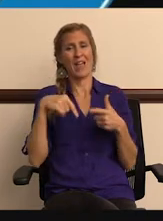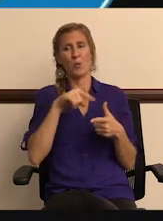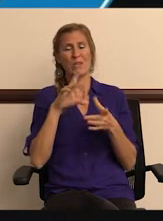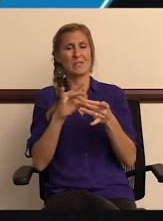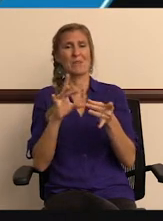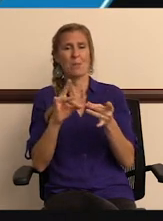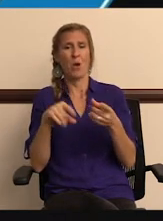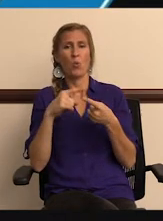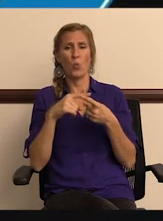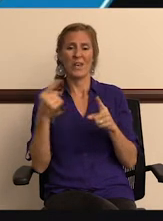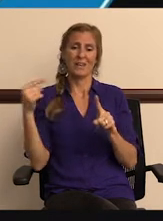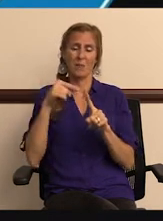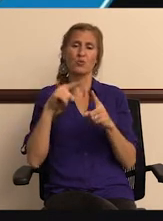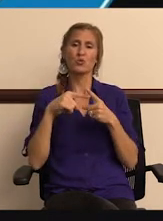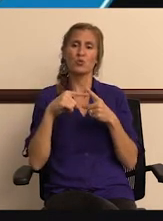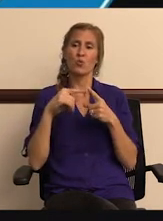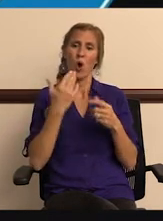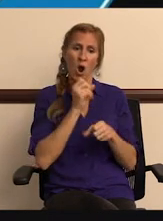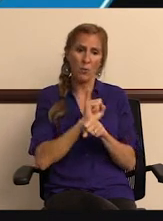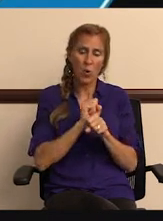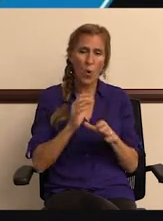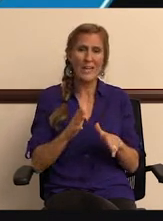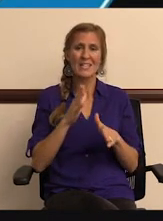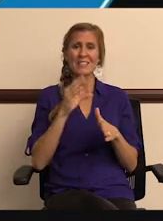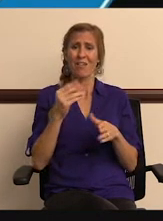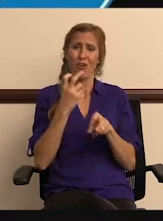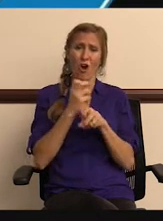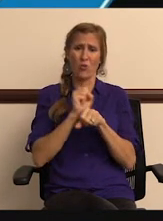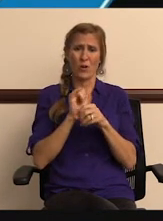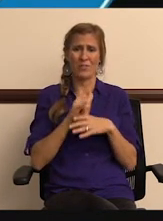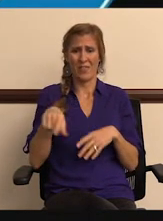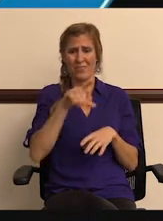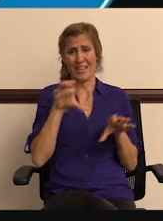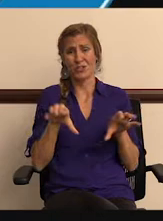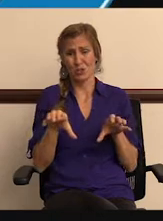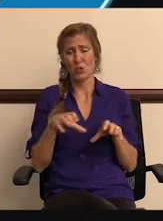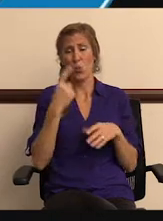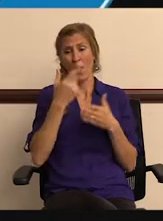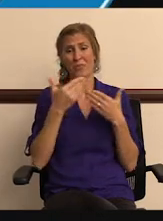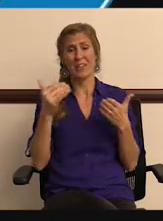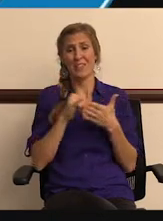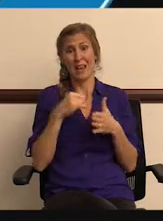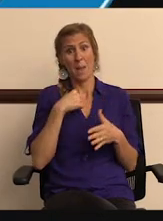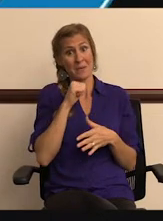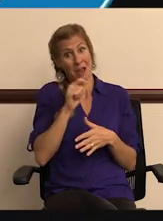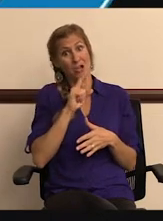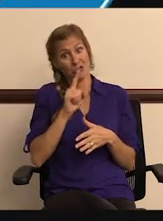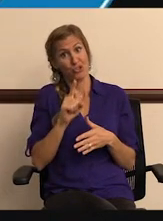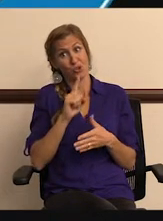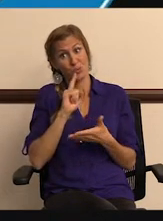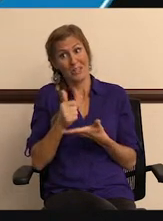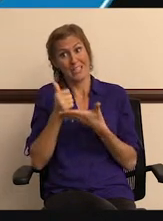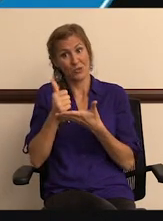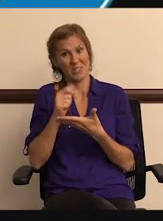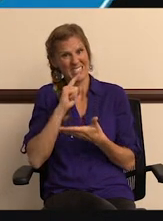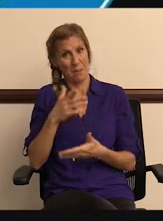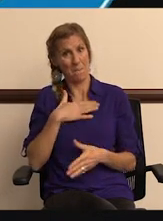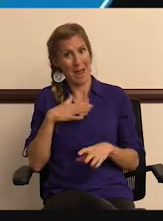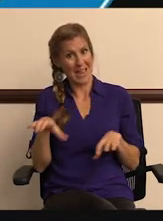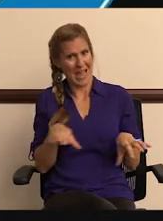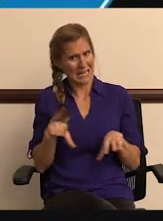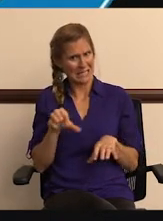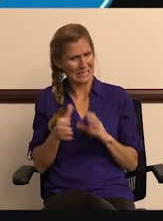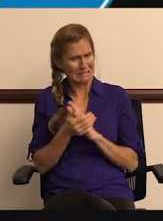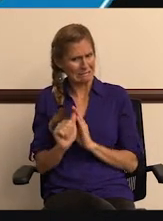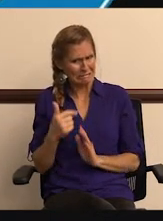pride that we speak about when it comes to our employees and the hard work that they do. One thing that I'm not sure contributed